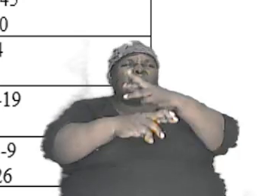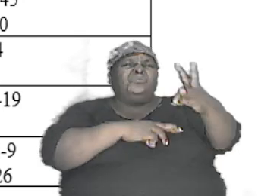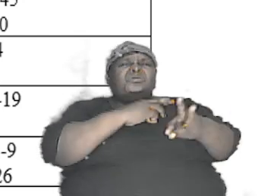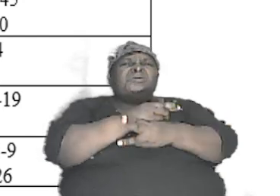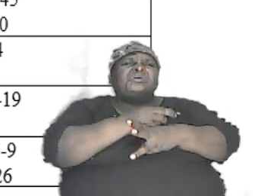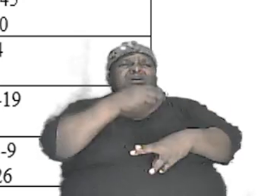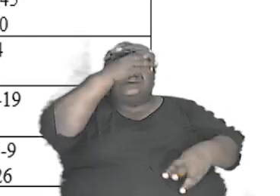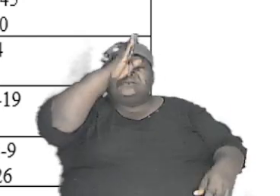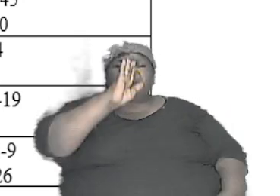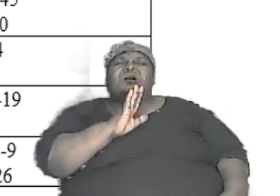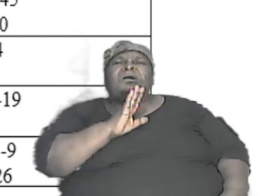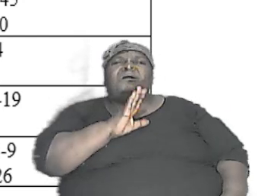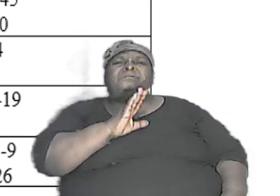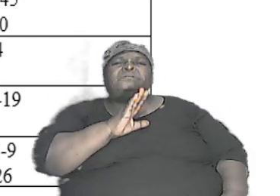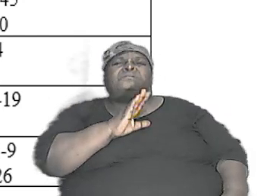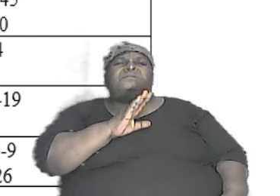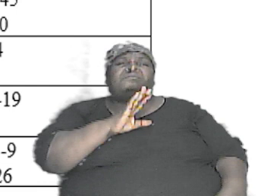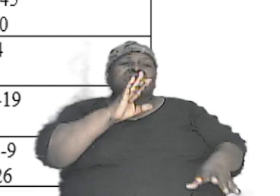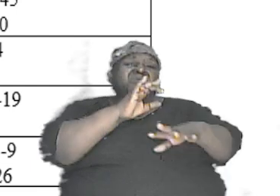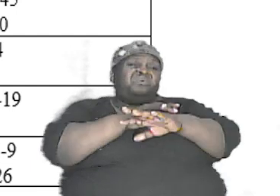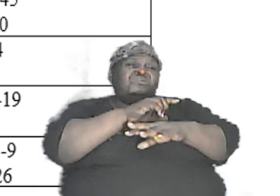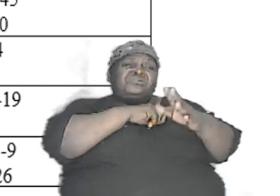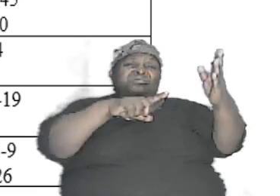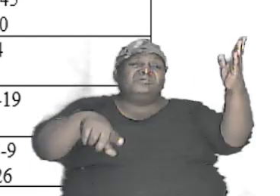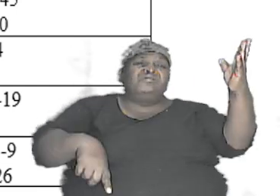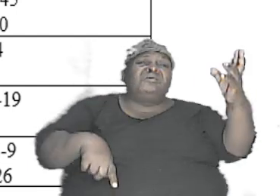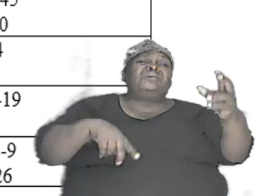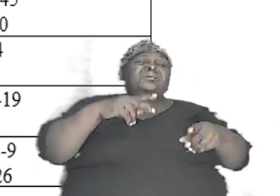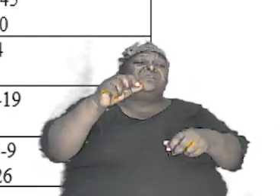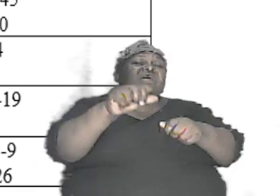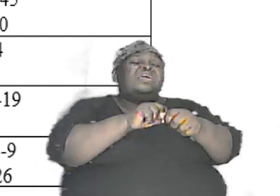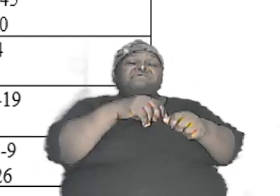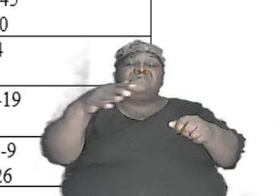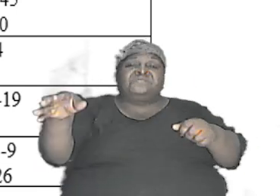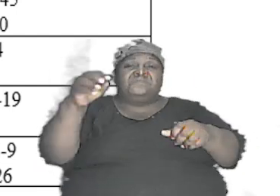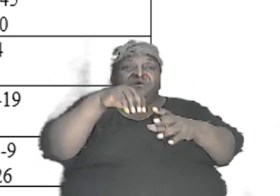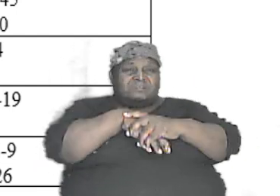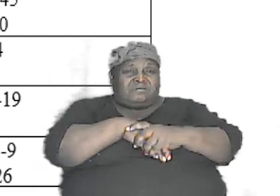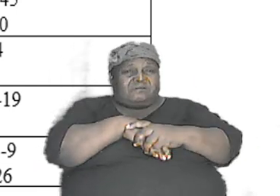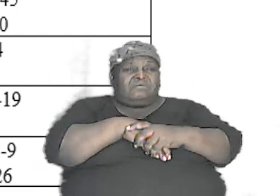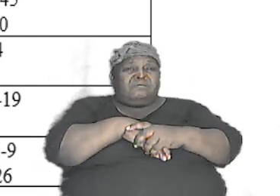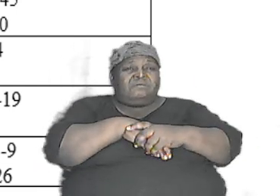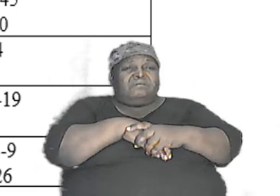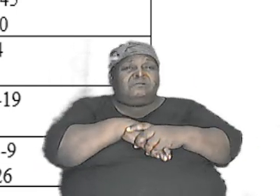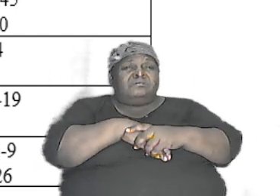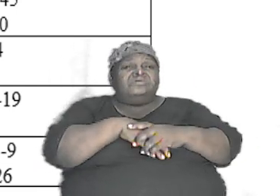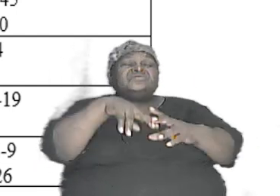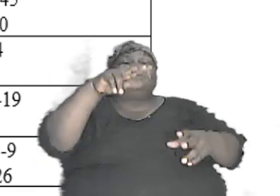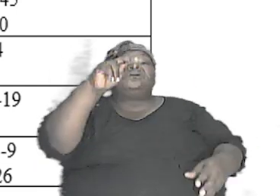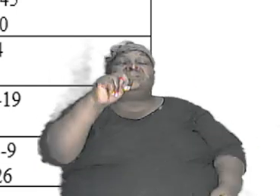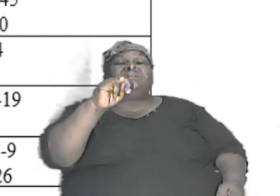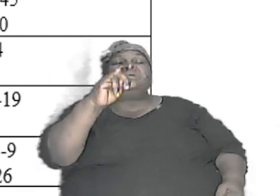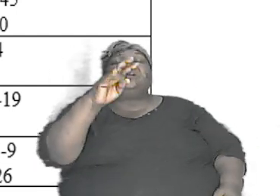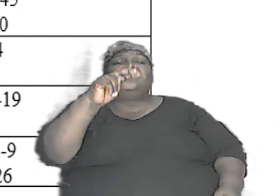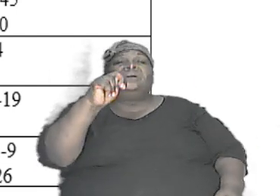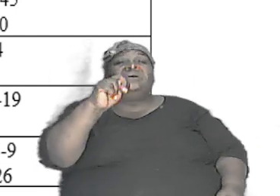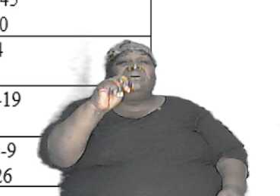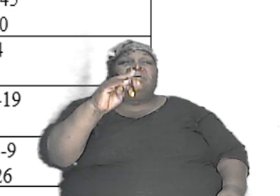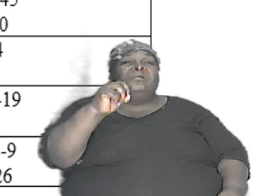and the fullness thereof and so Nimrod was seeking to be